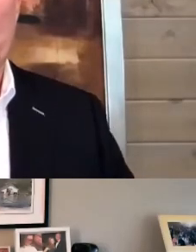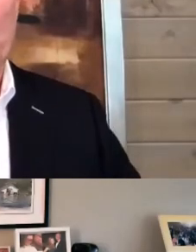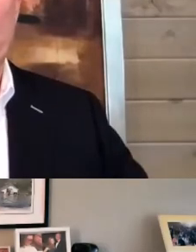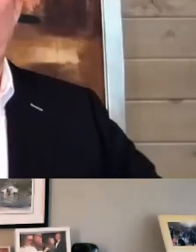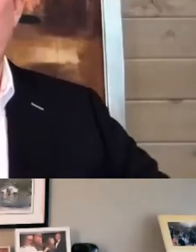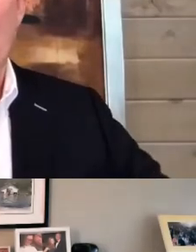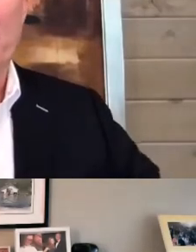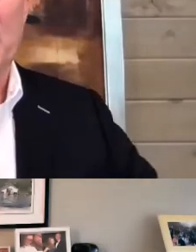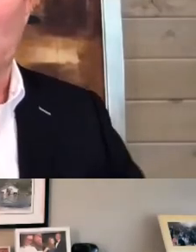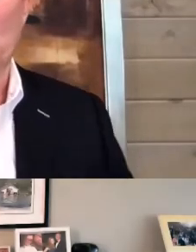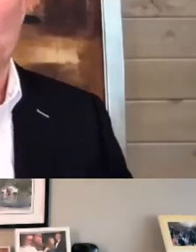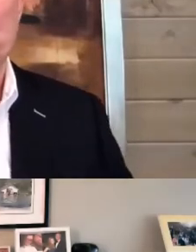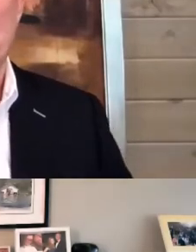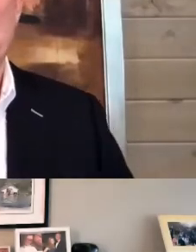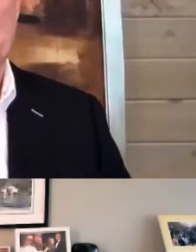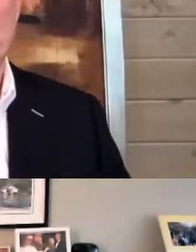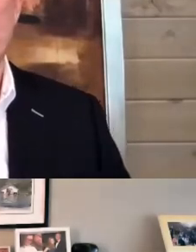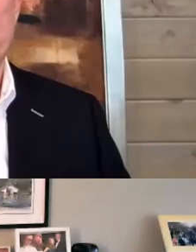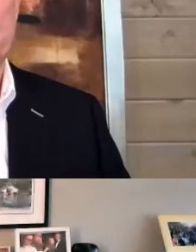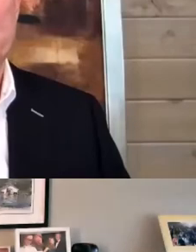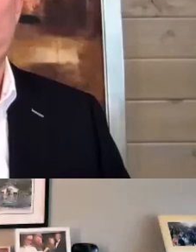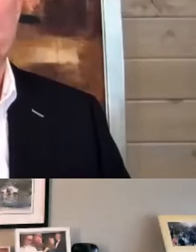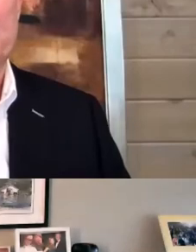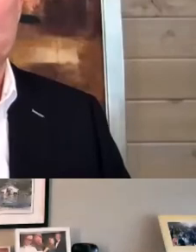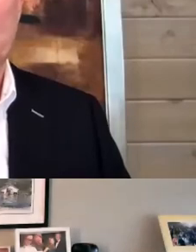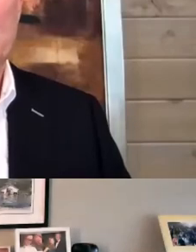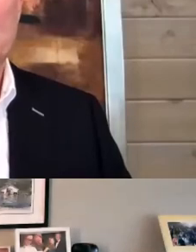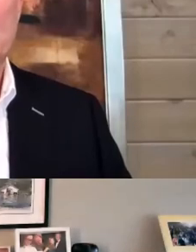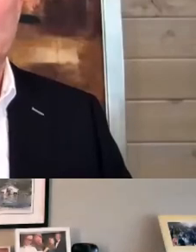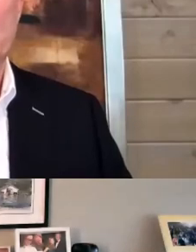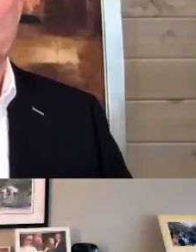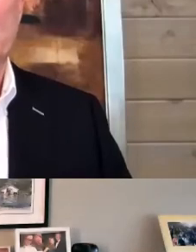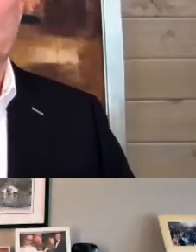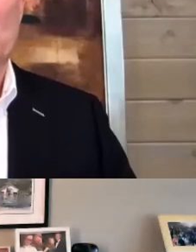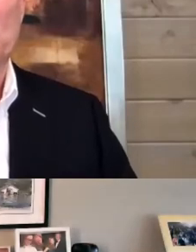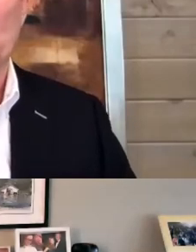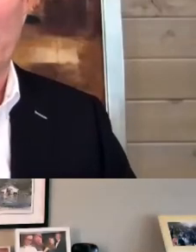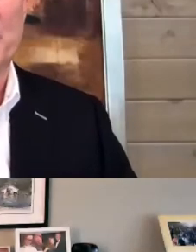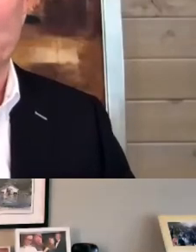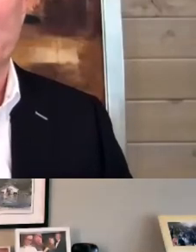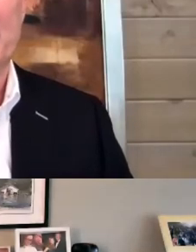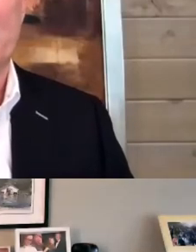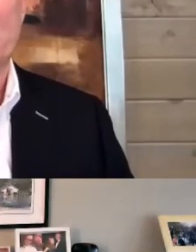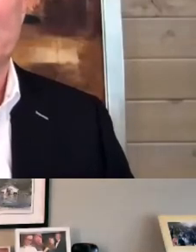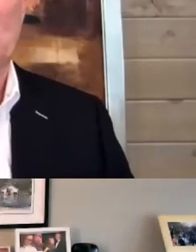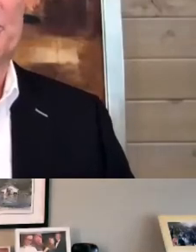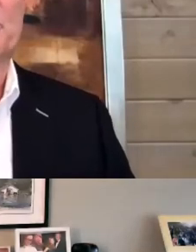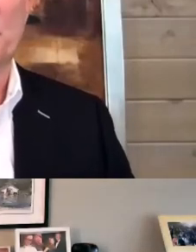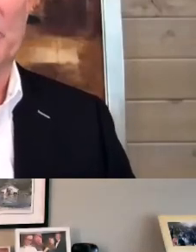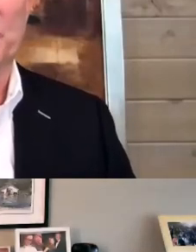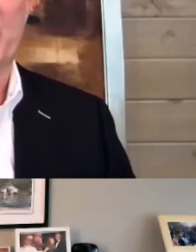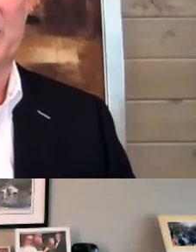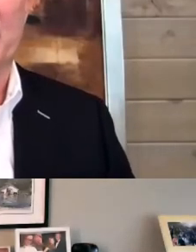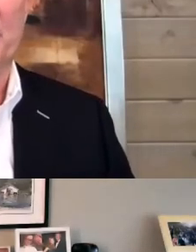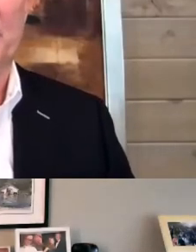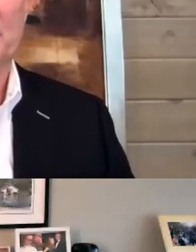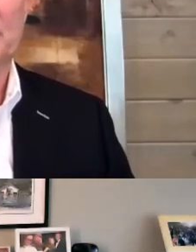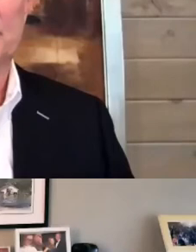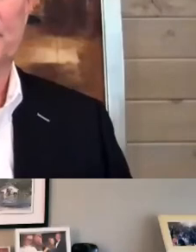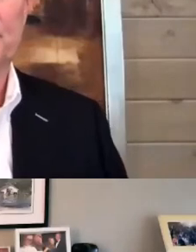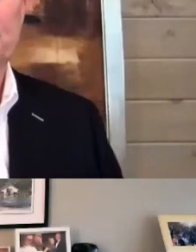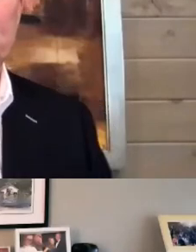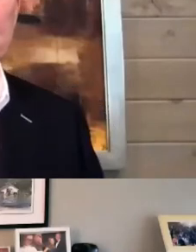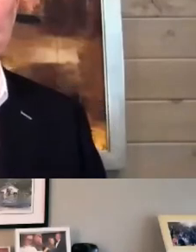that's where the Lay Coffee Cart was homegrown from the adult program team did that on their own and put that together.